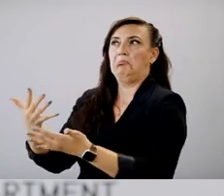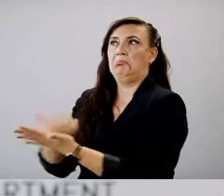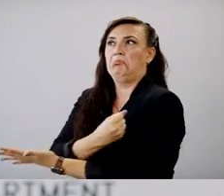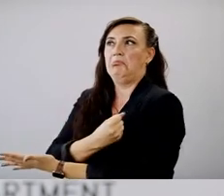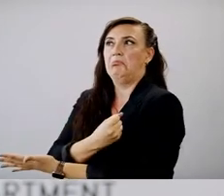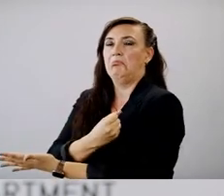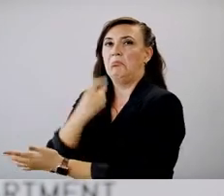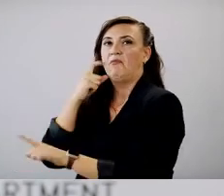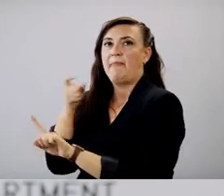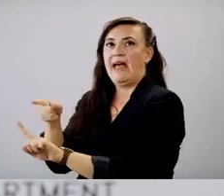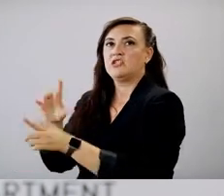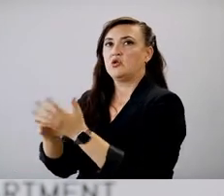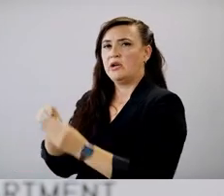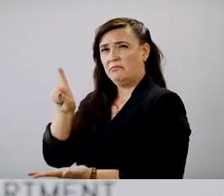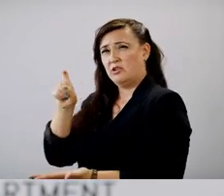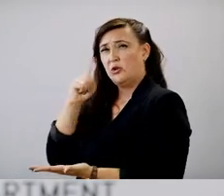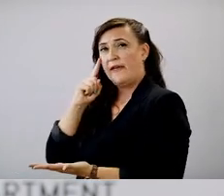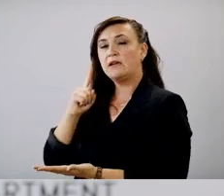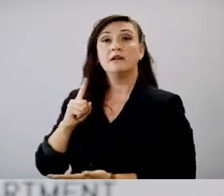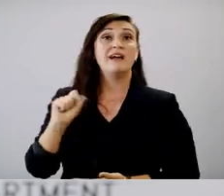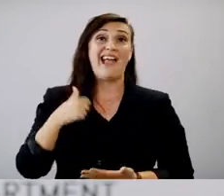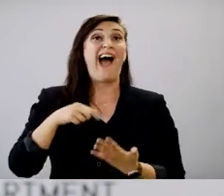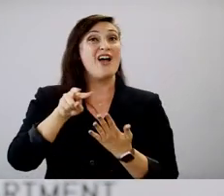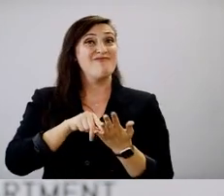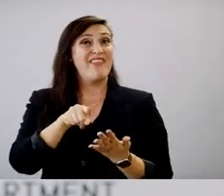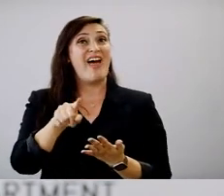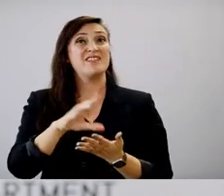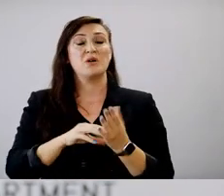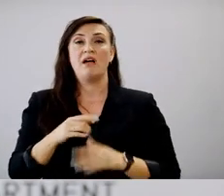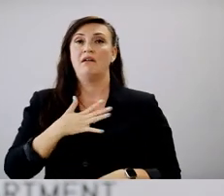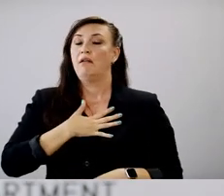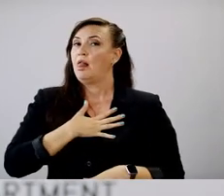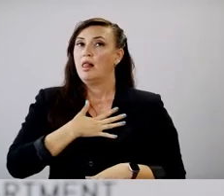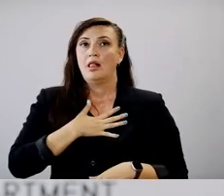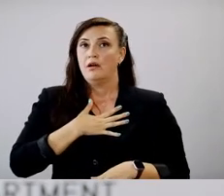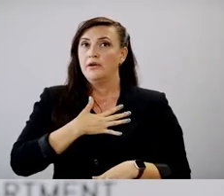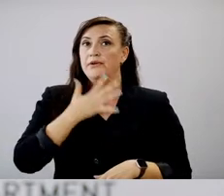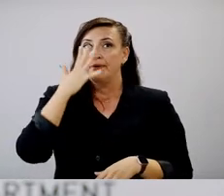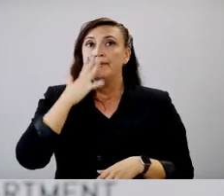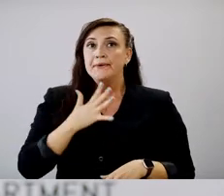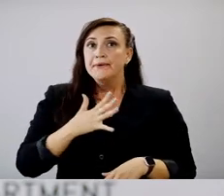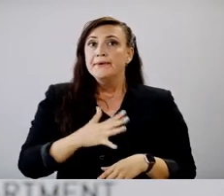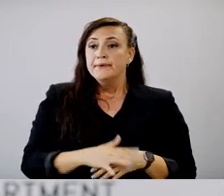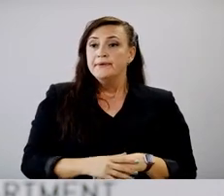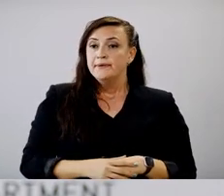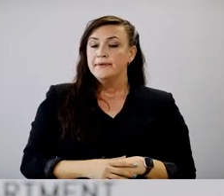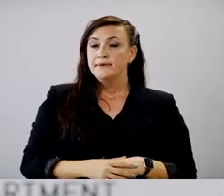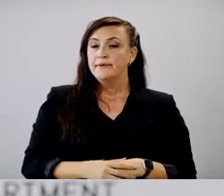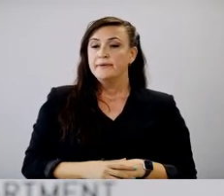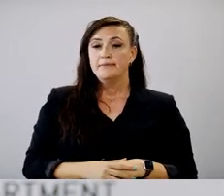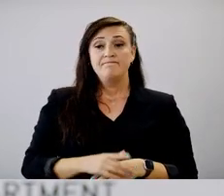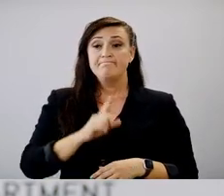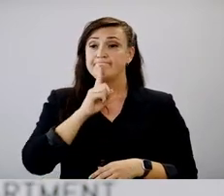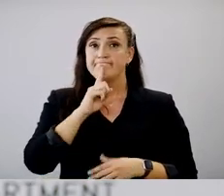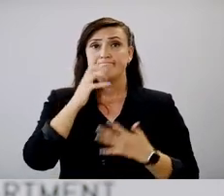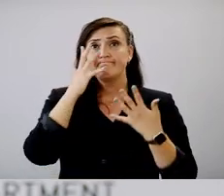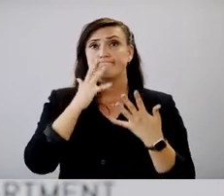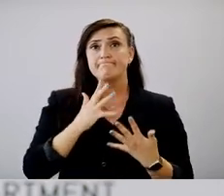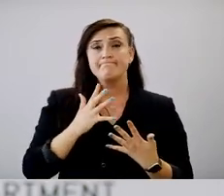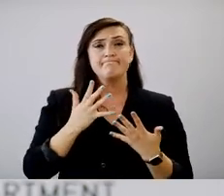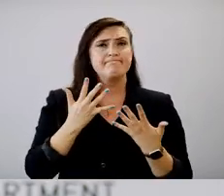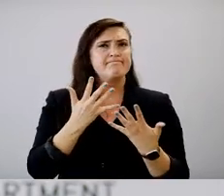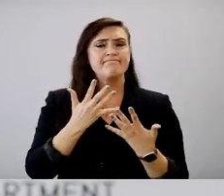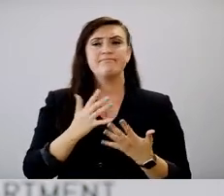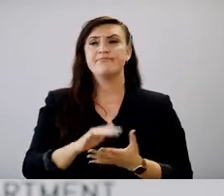So yeah, that that story brought a tear to my eye. I, um, it's, it's unfortunate that,